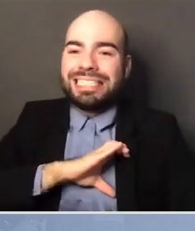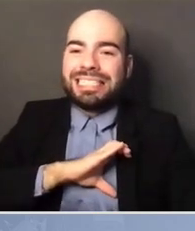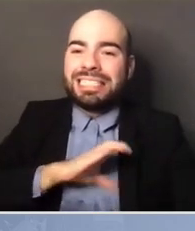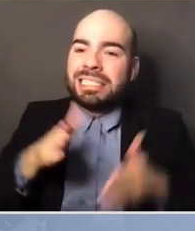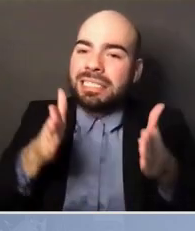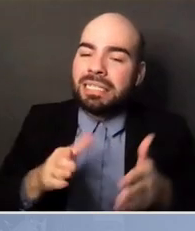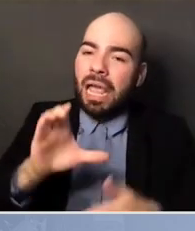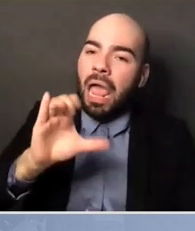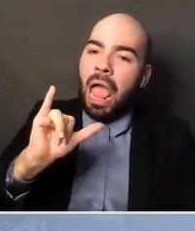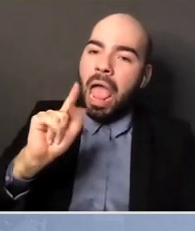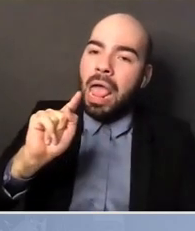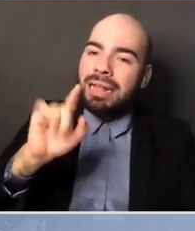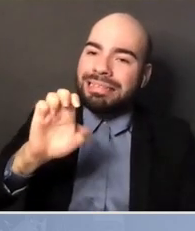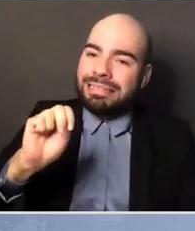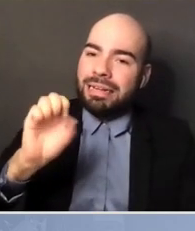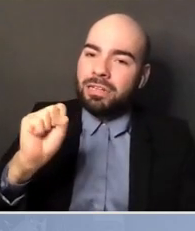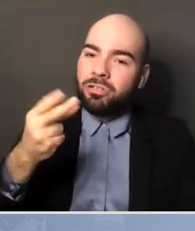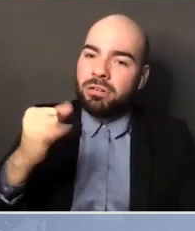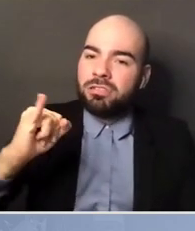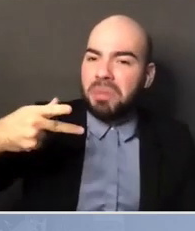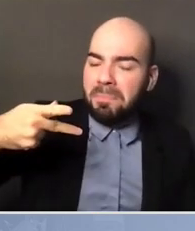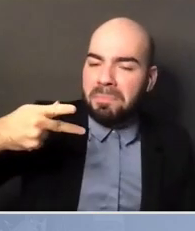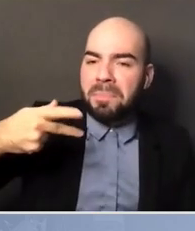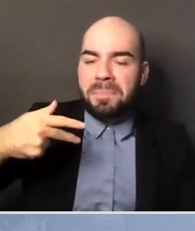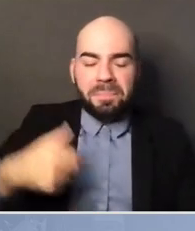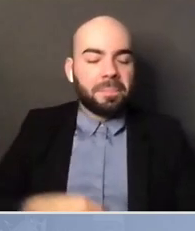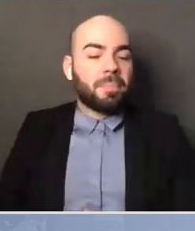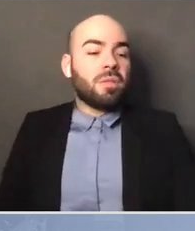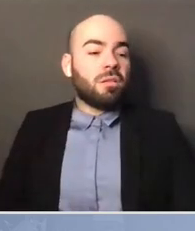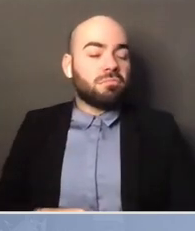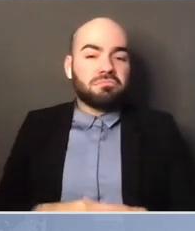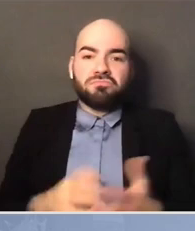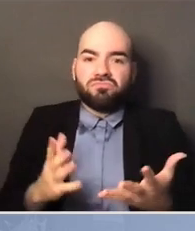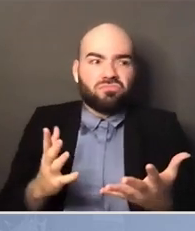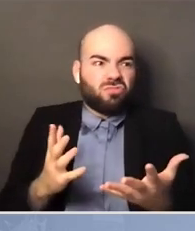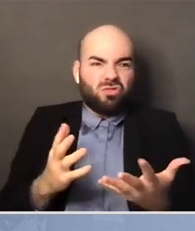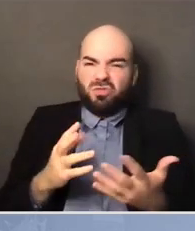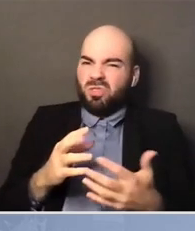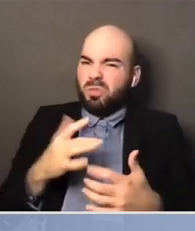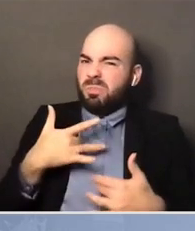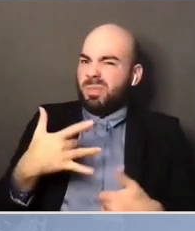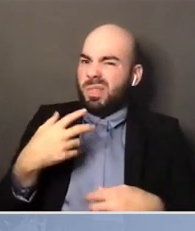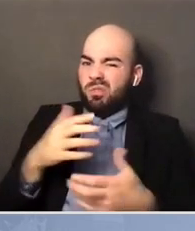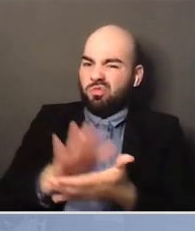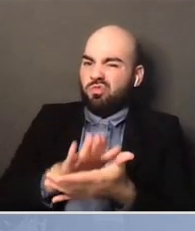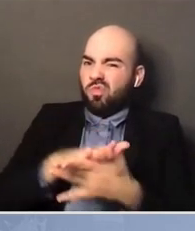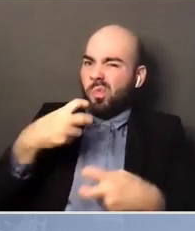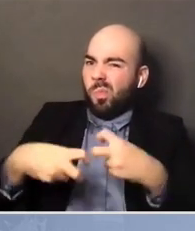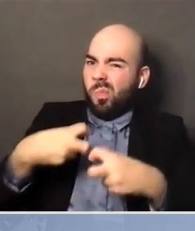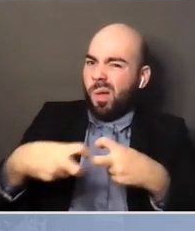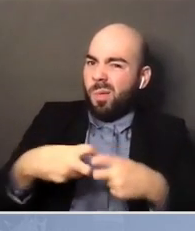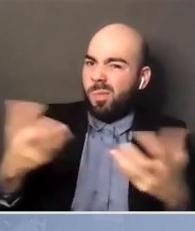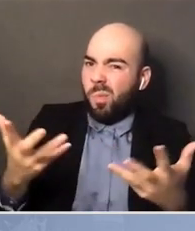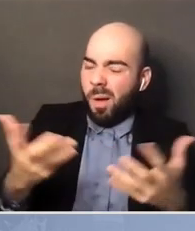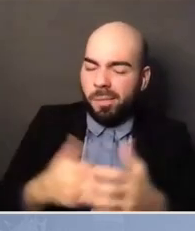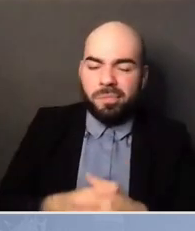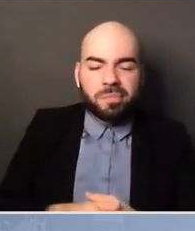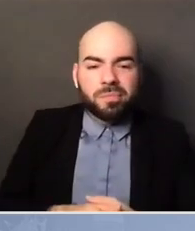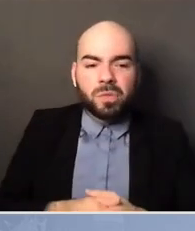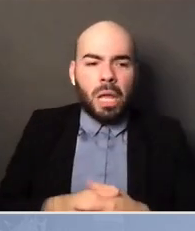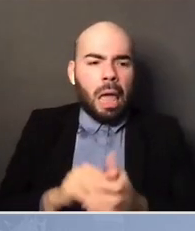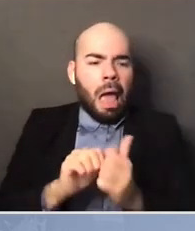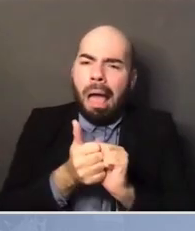And, you know, we could have a long conversation about part of the problem in our schools, the degree to which we teach